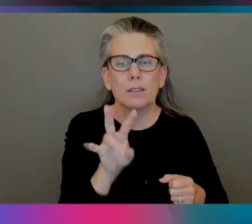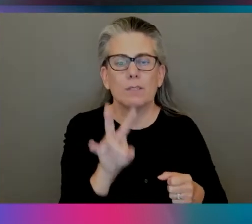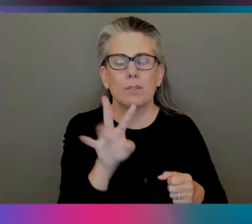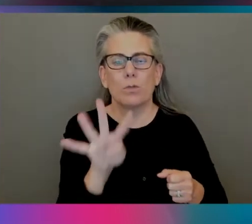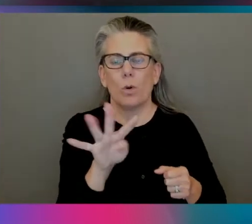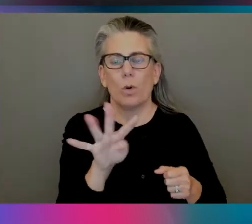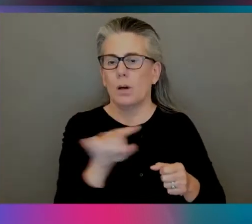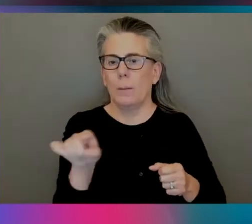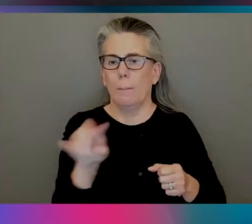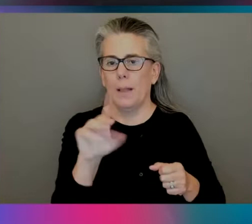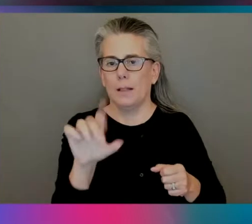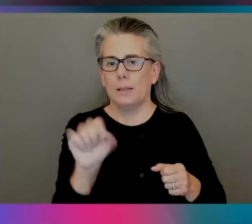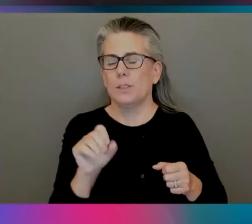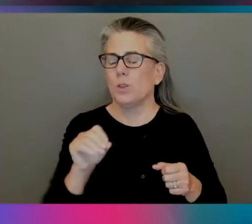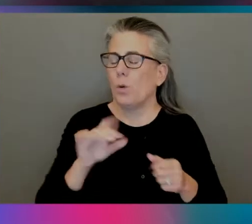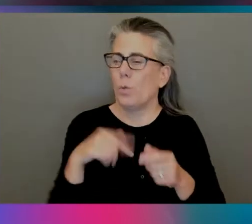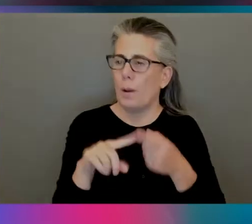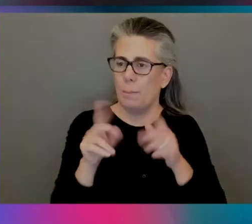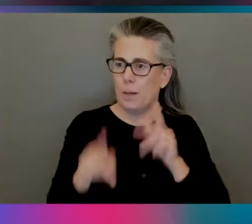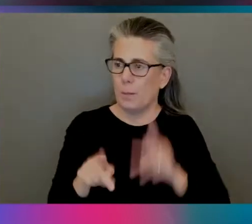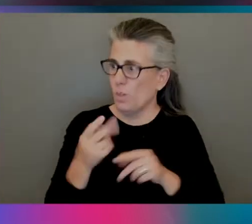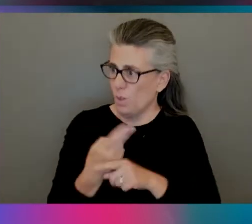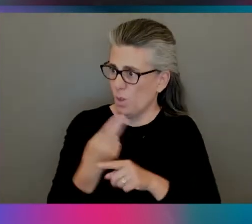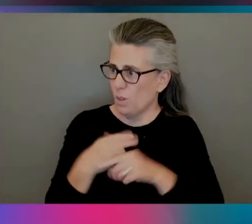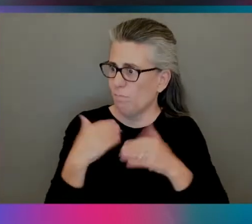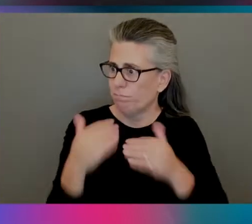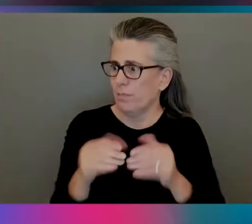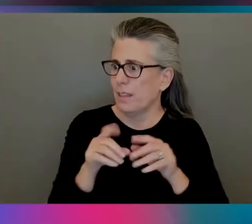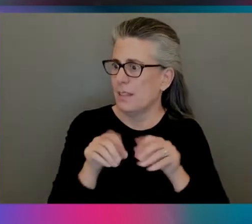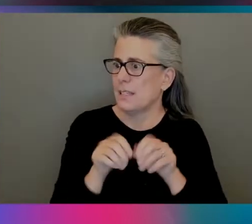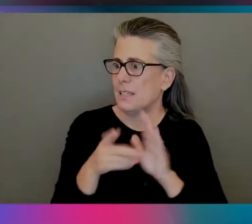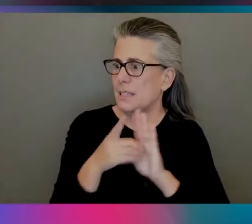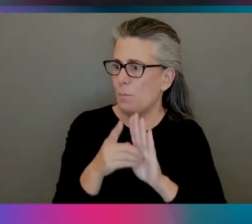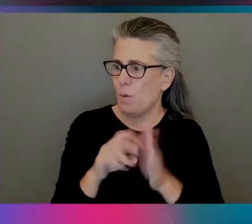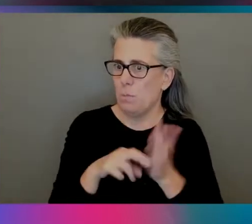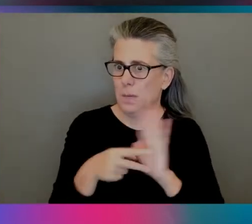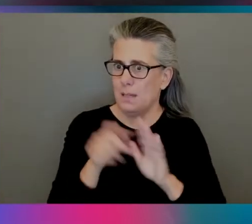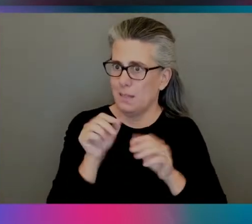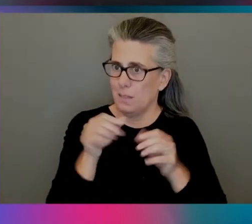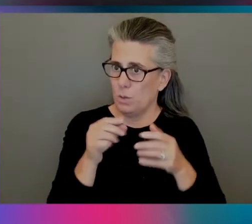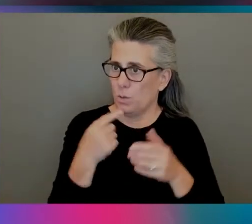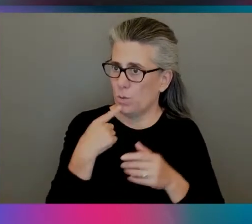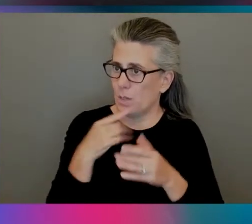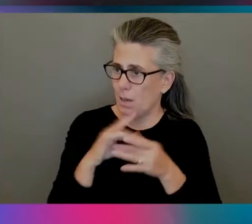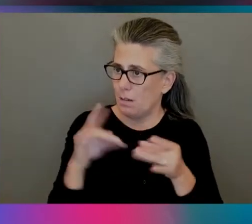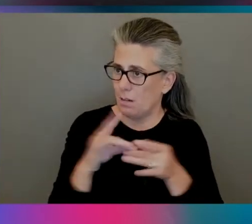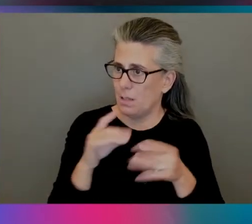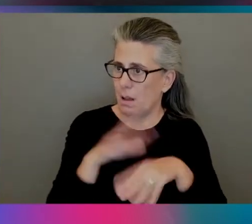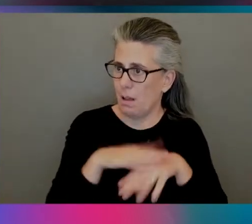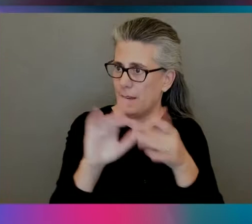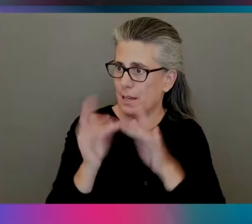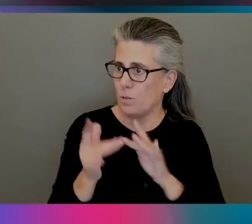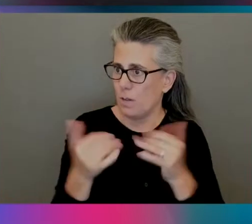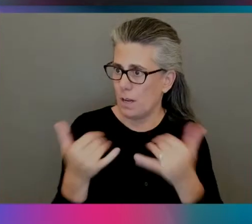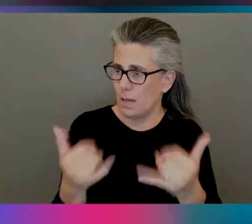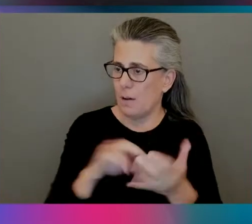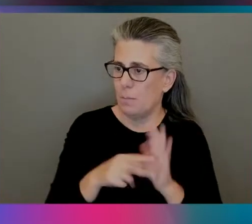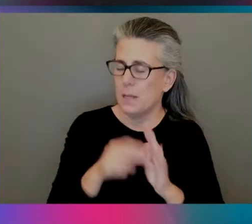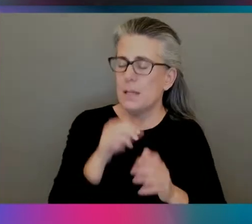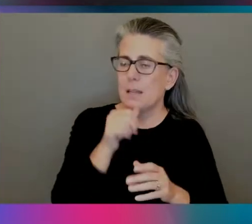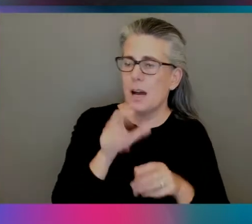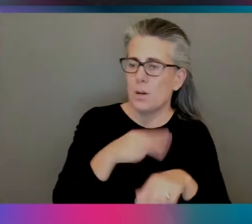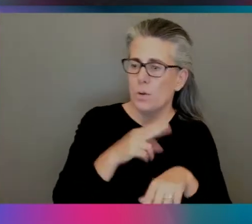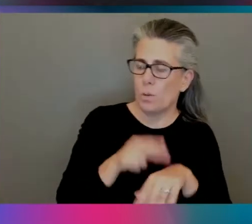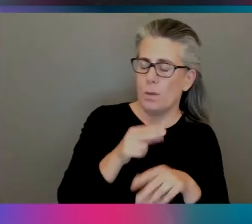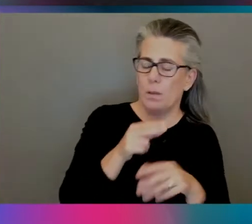go and actually do this demo, because you said it's, like, on the internet right now. So normal means not using OctoML, and then accelerated